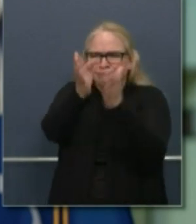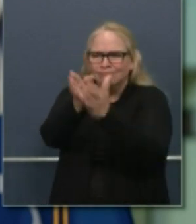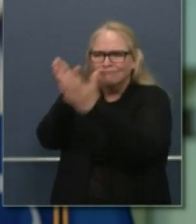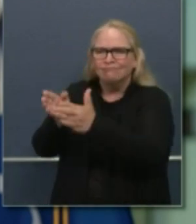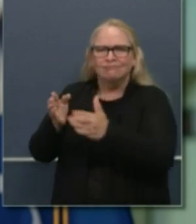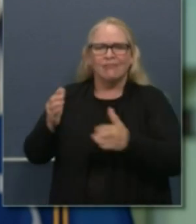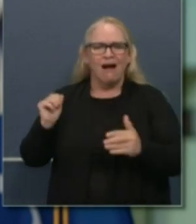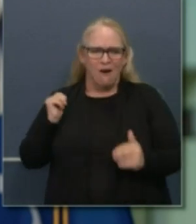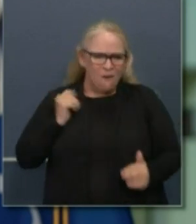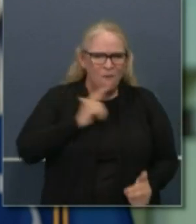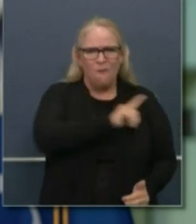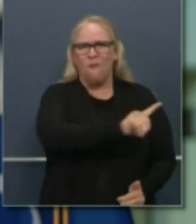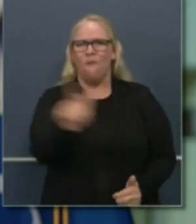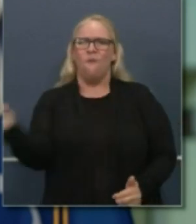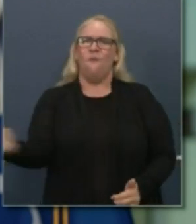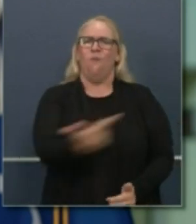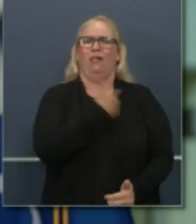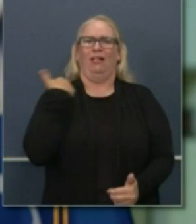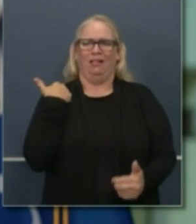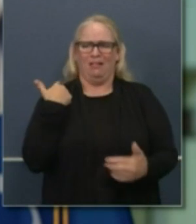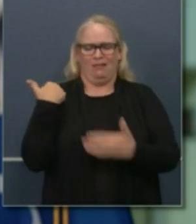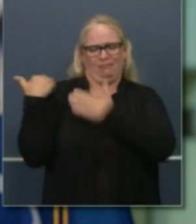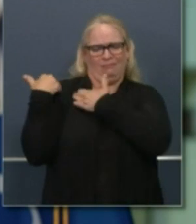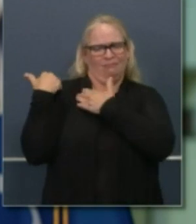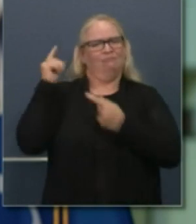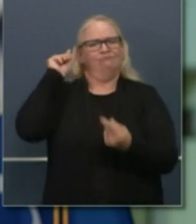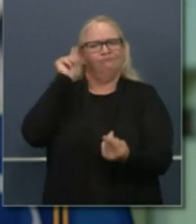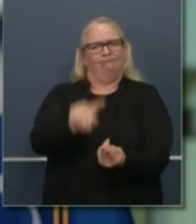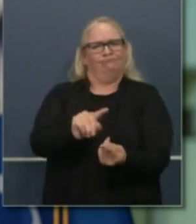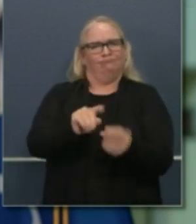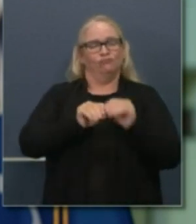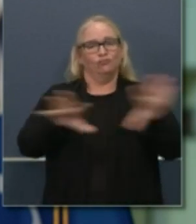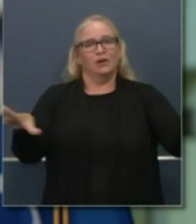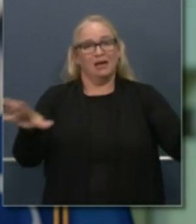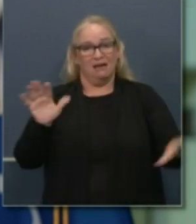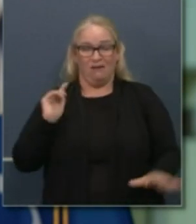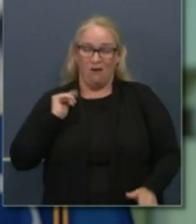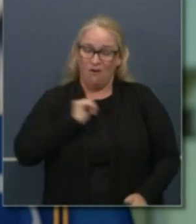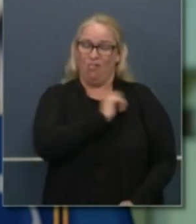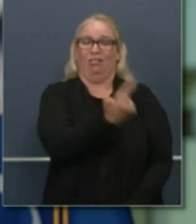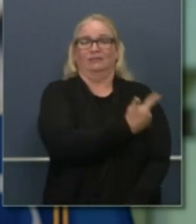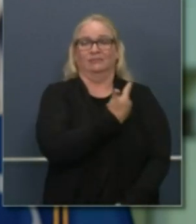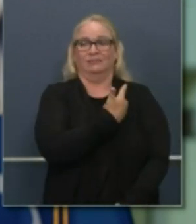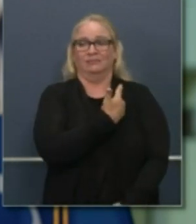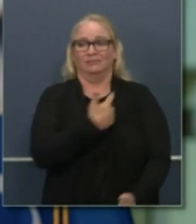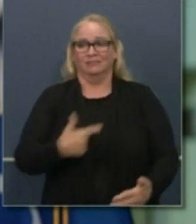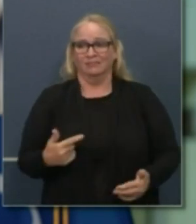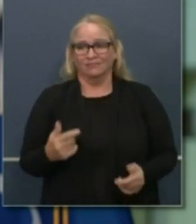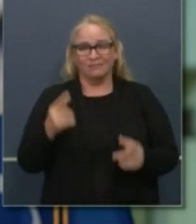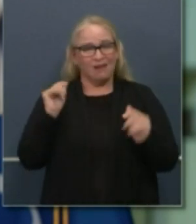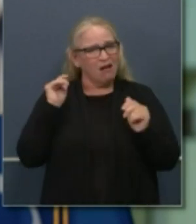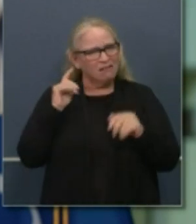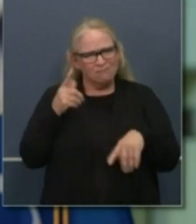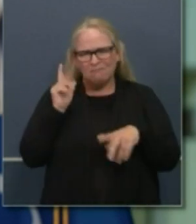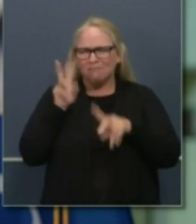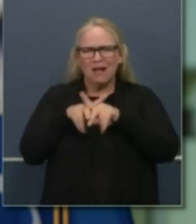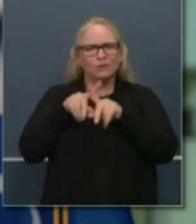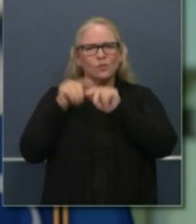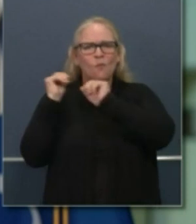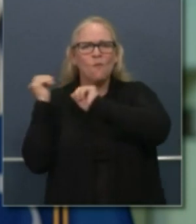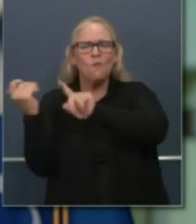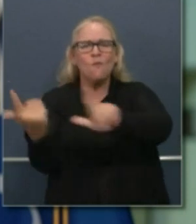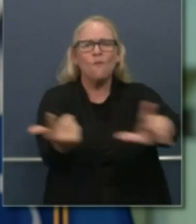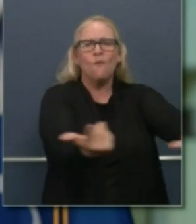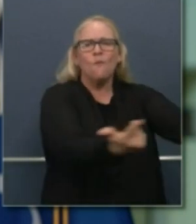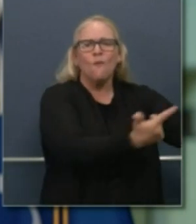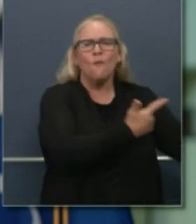to mitigating the spread of this disease. It is incumbent upon all of us to recognize what is self